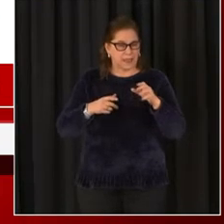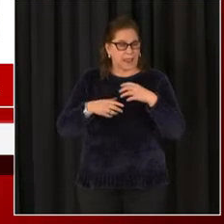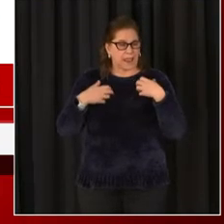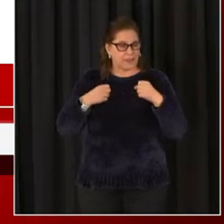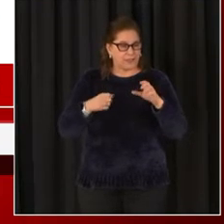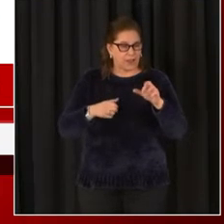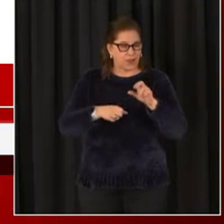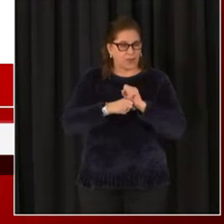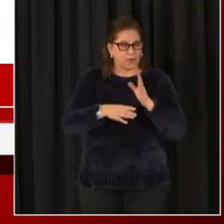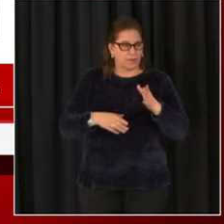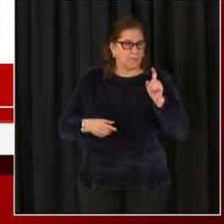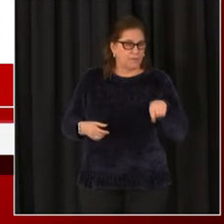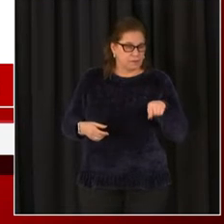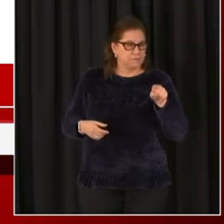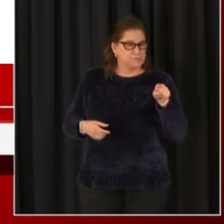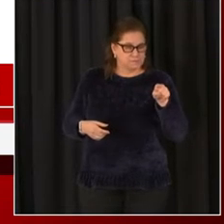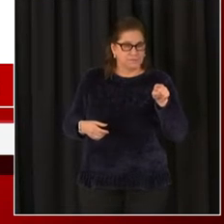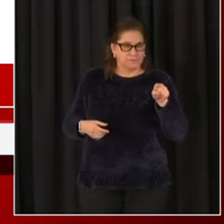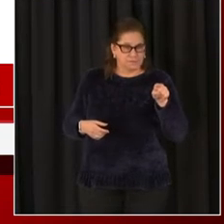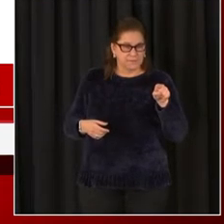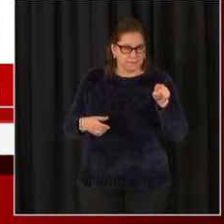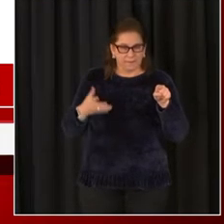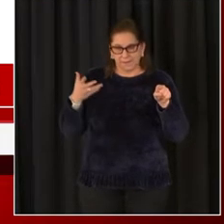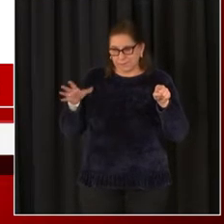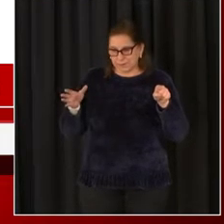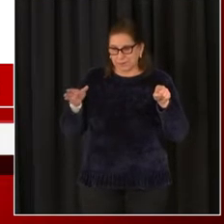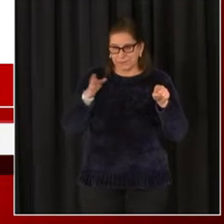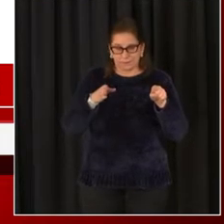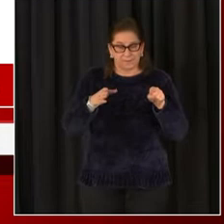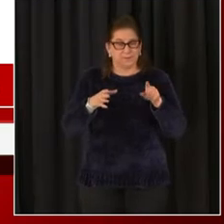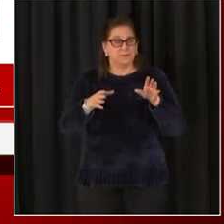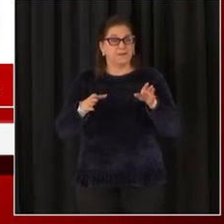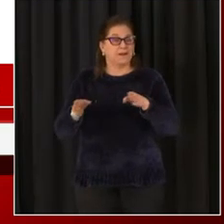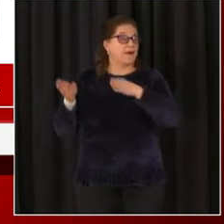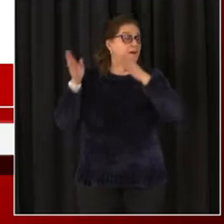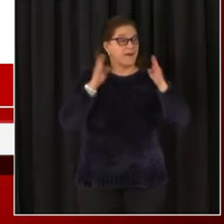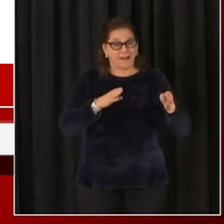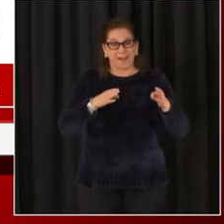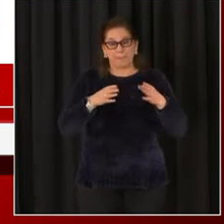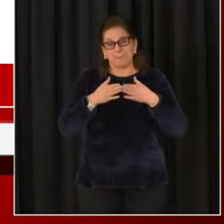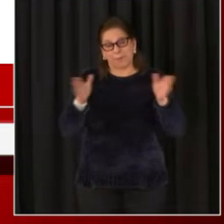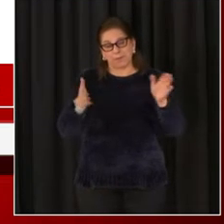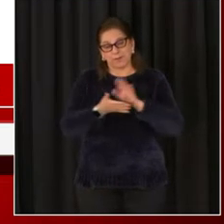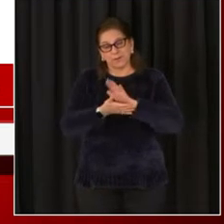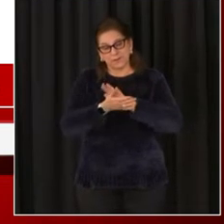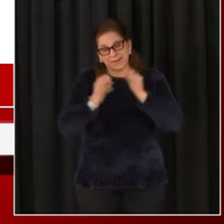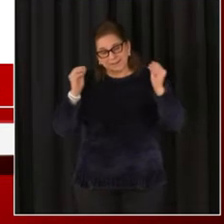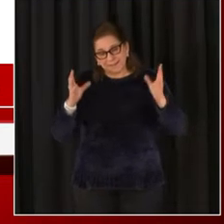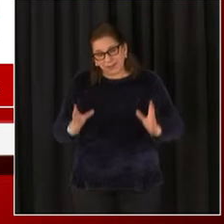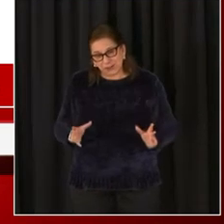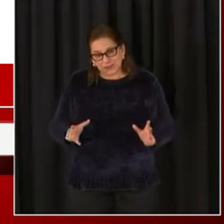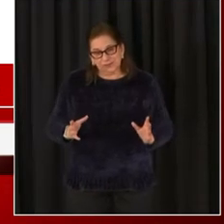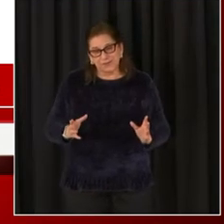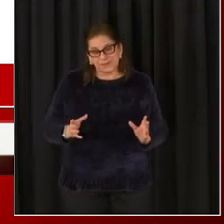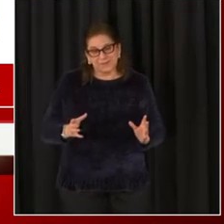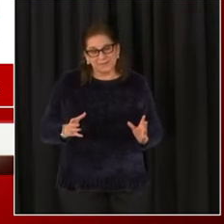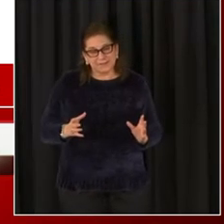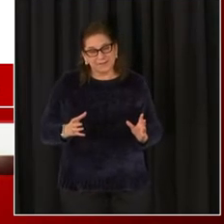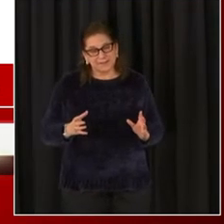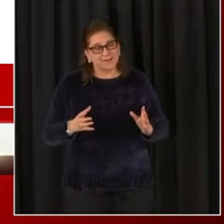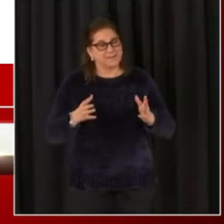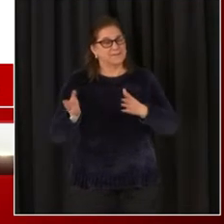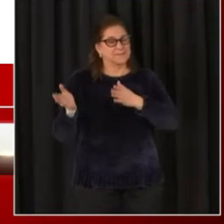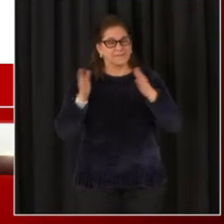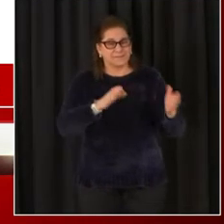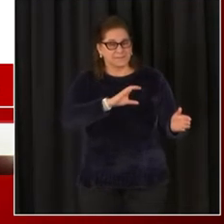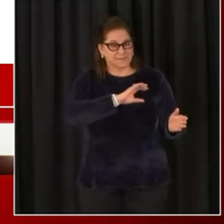workers, now followed by public school teachers, and next followed by the Metropolitan Police Department